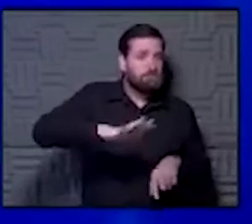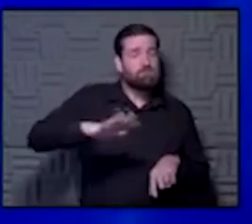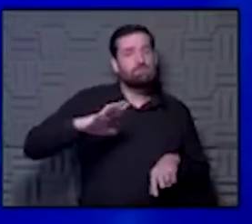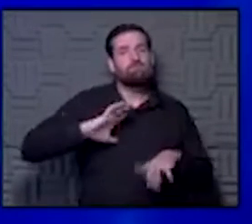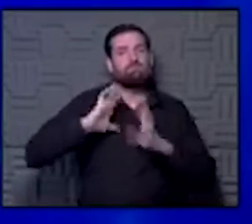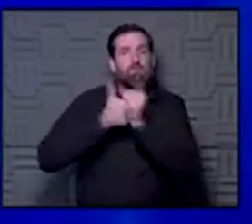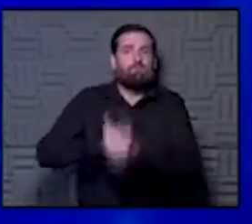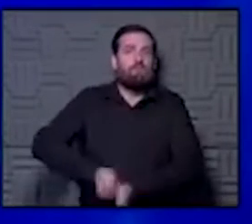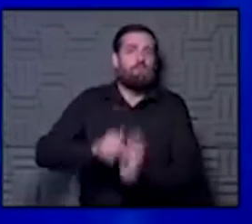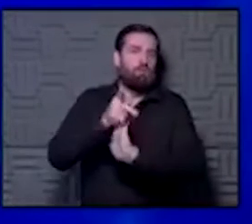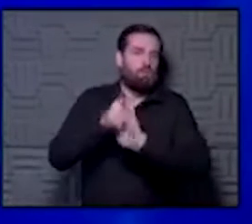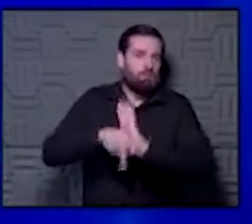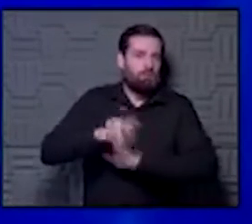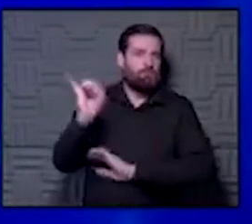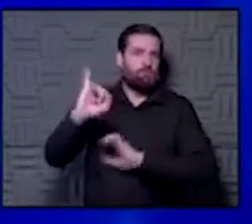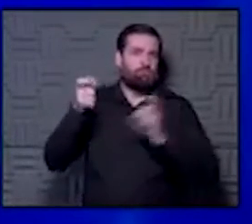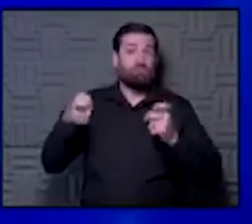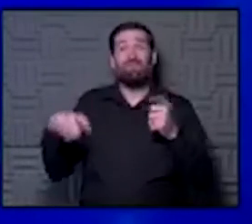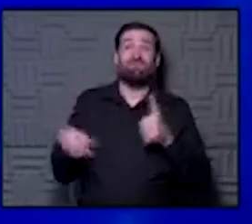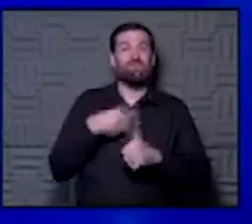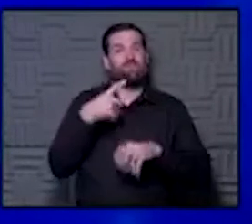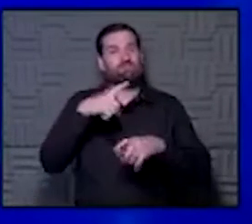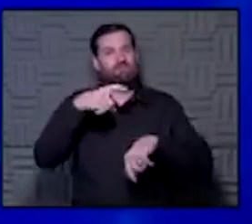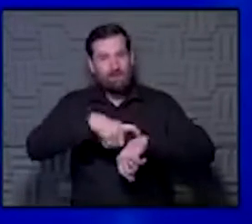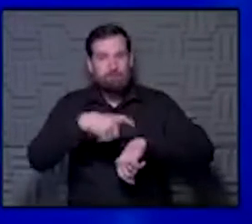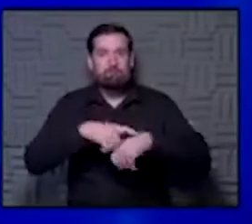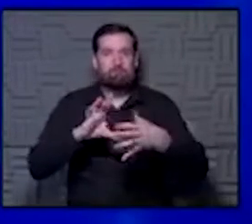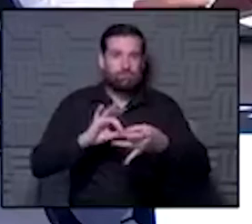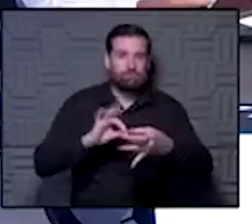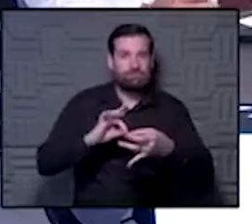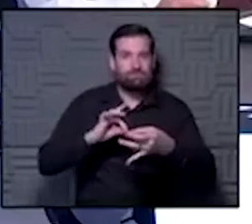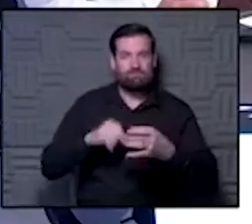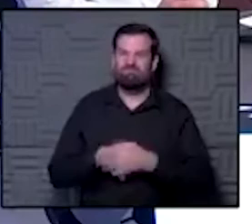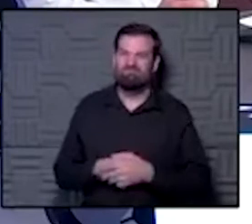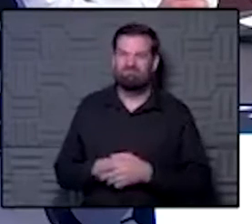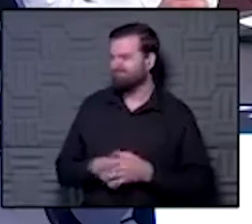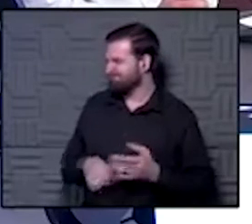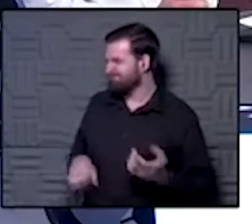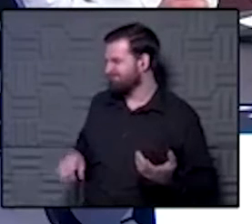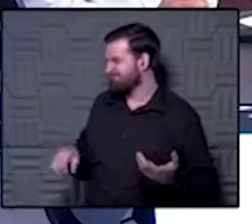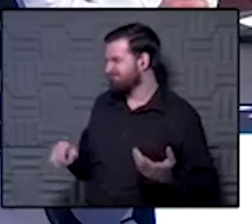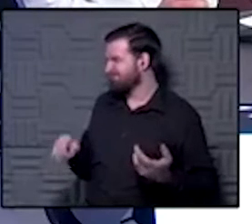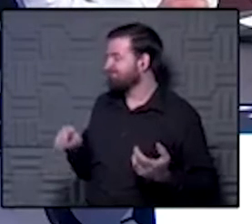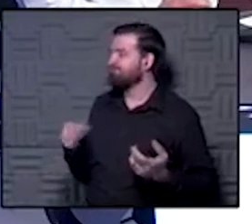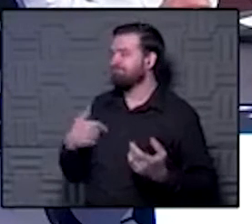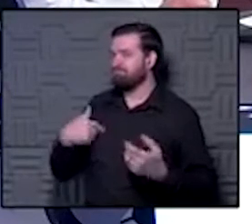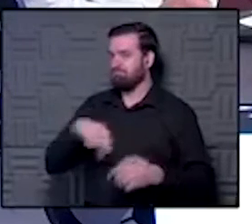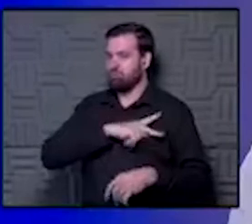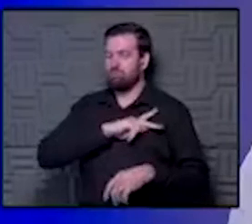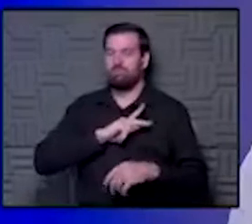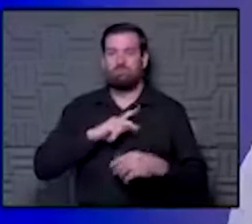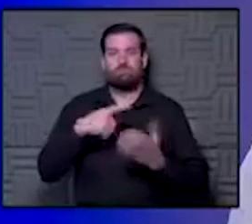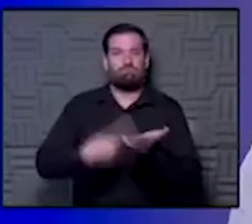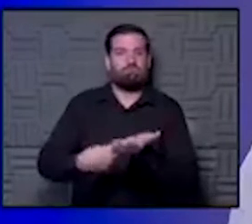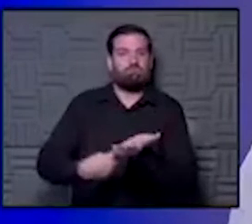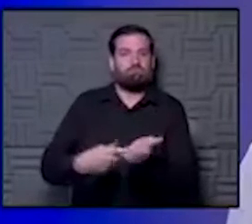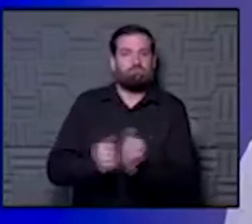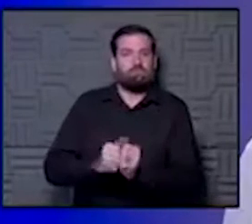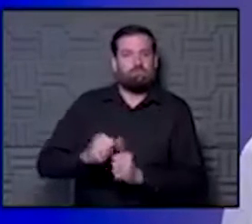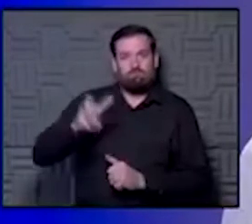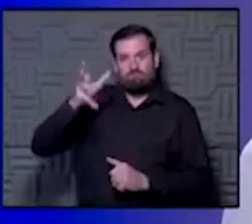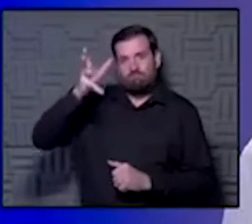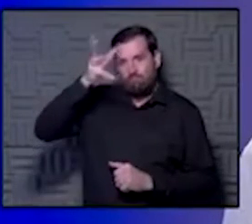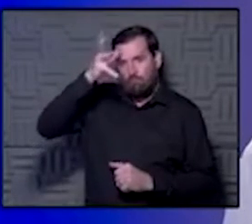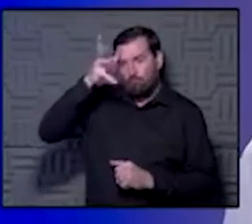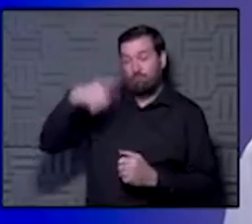infection control. I'm sure that's the first time you've ever heard us say that. And I think, yeah, on a personal level, you know, I talked to my father yesterday, and my 97-year-old